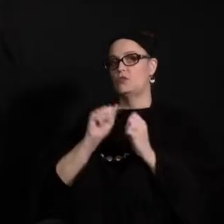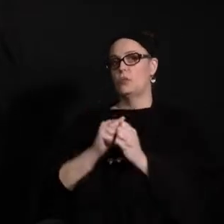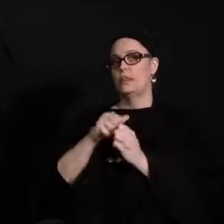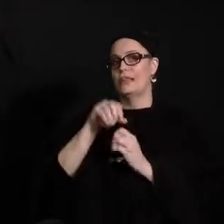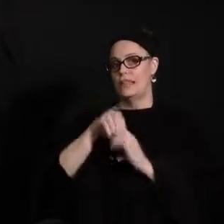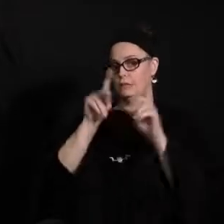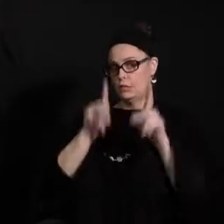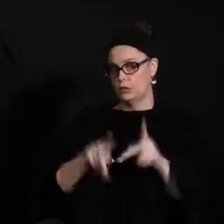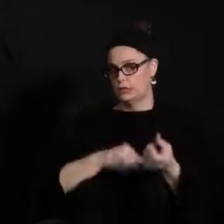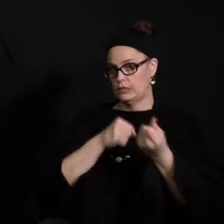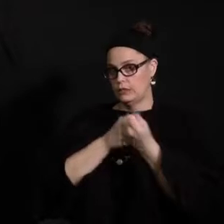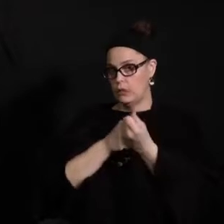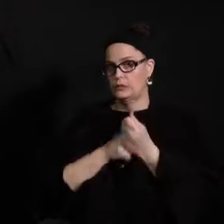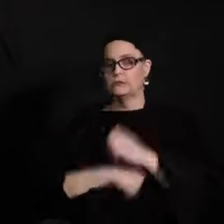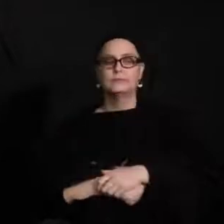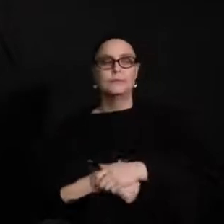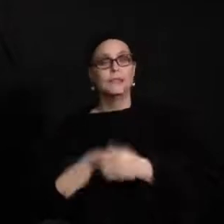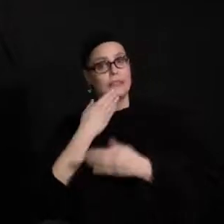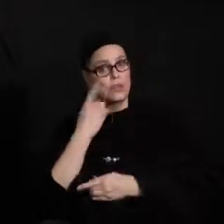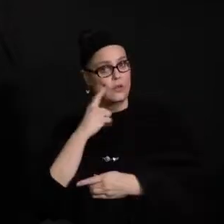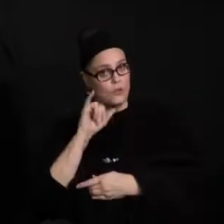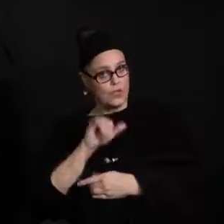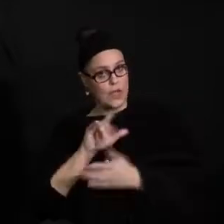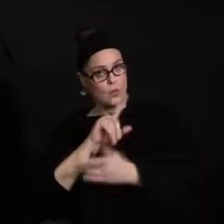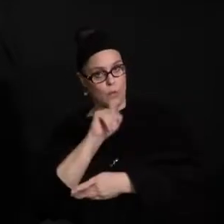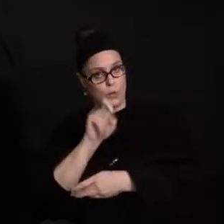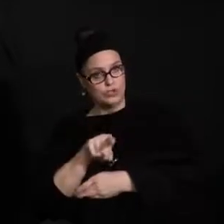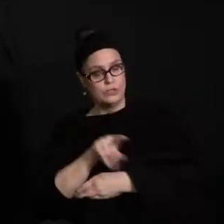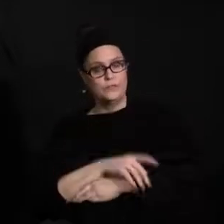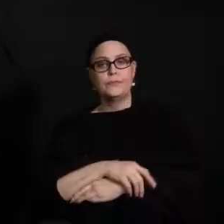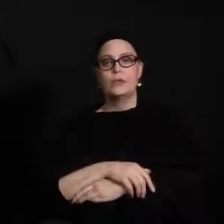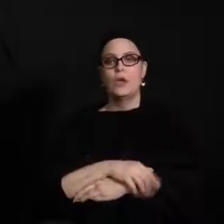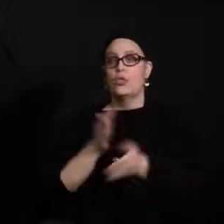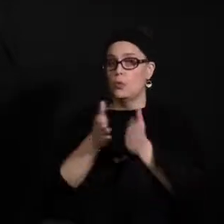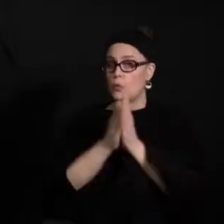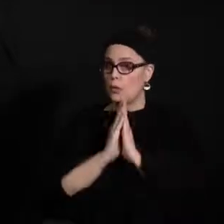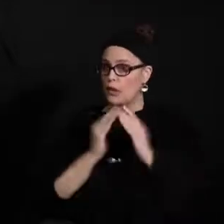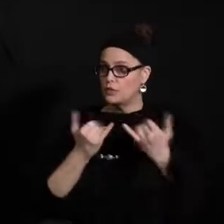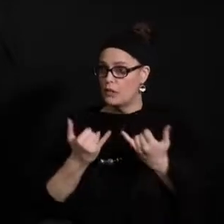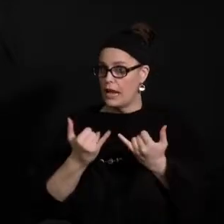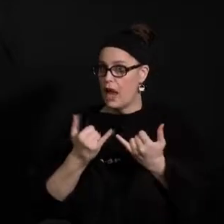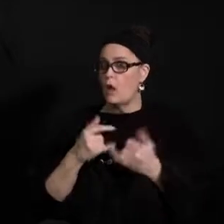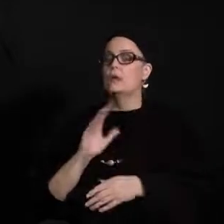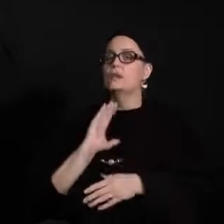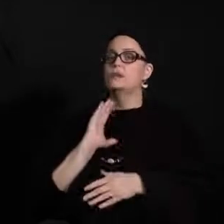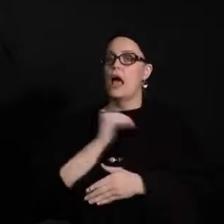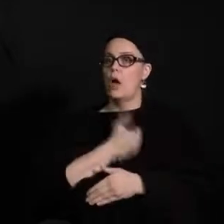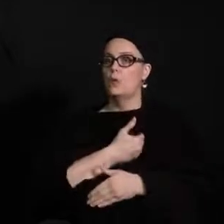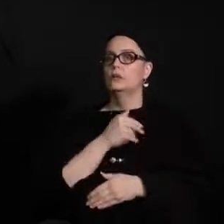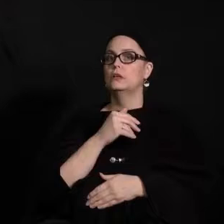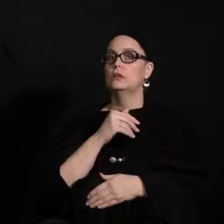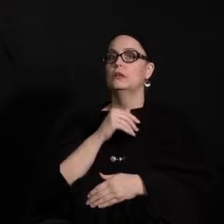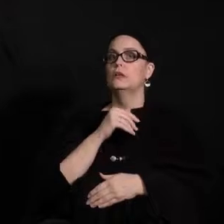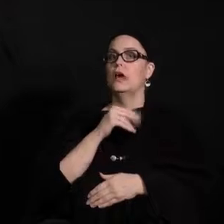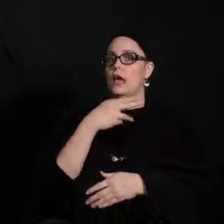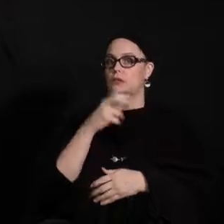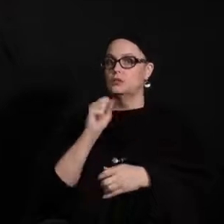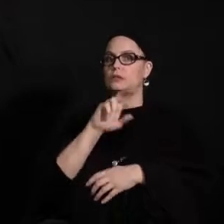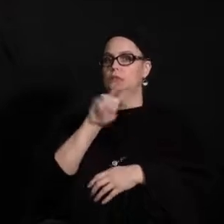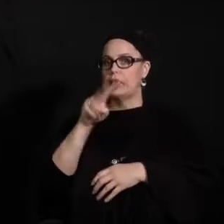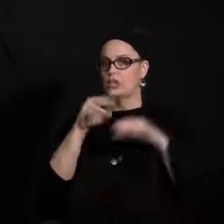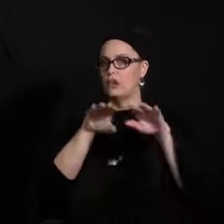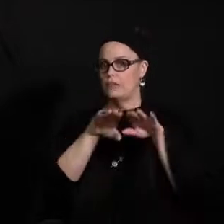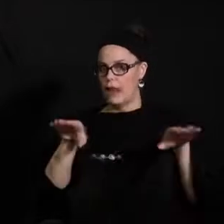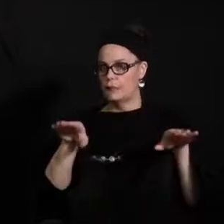Yeah, thank you for the question. The request is right now that we have our secondary families make their